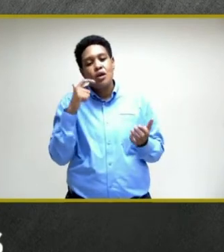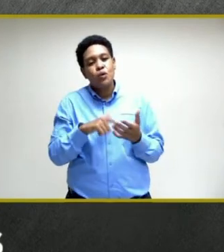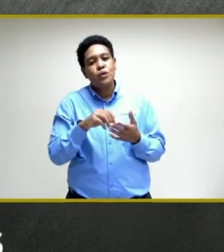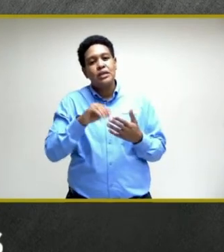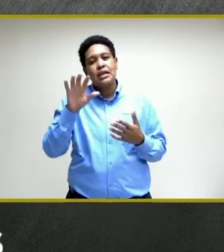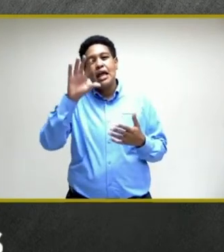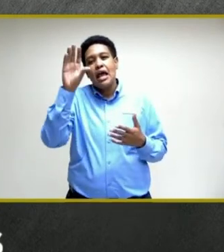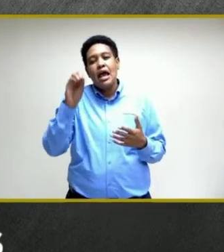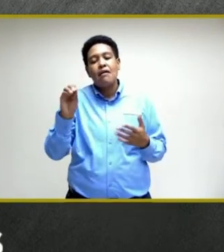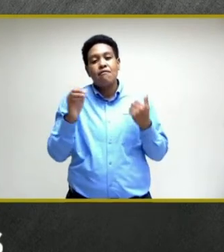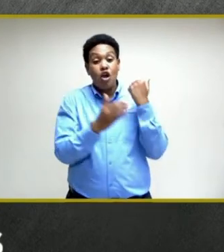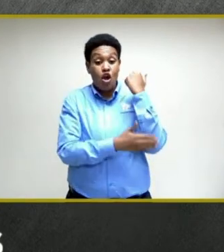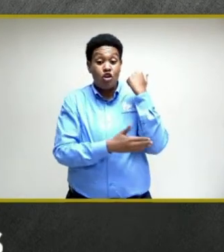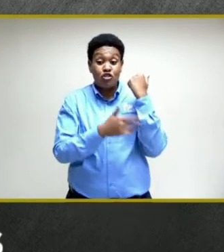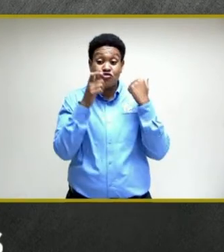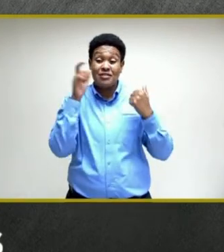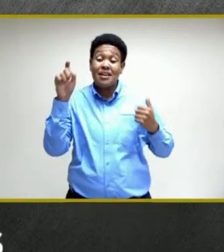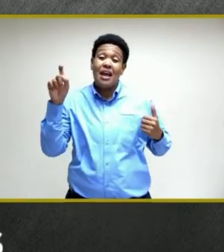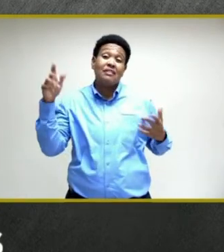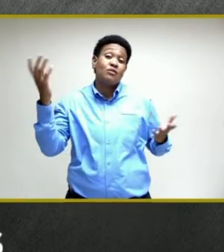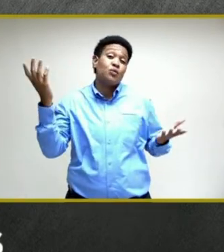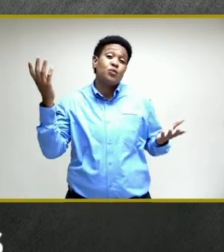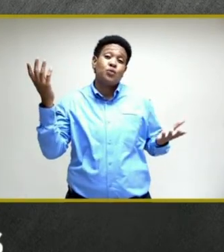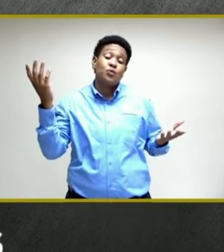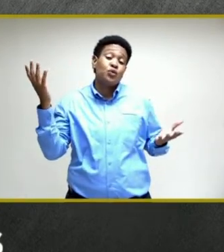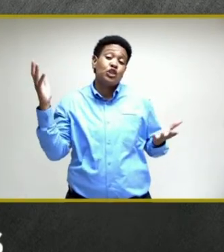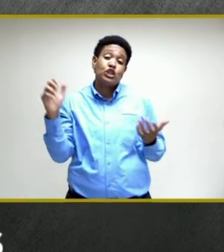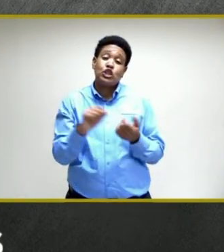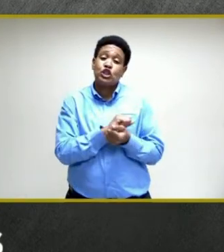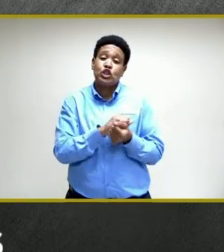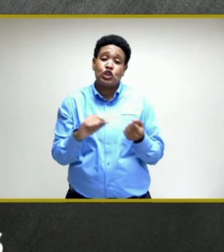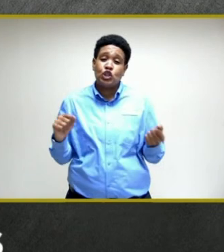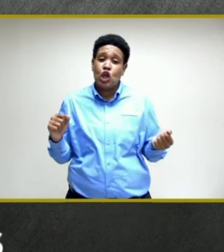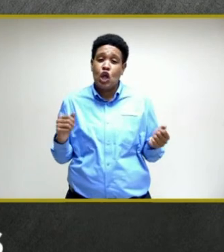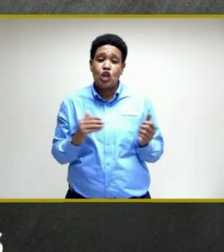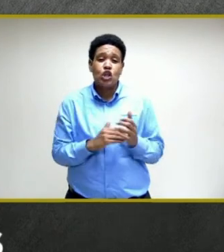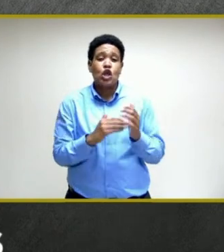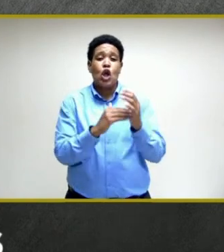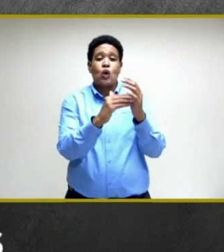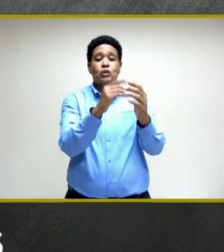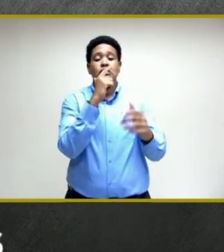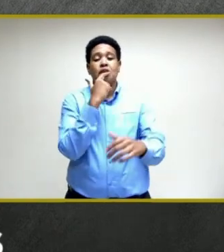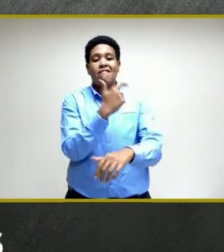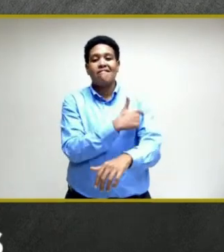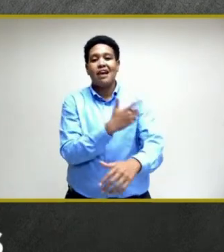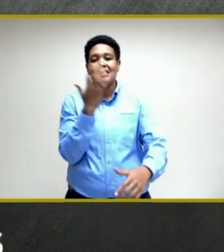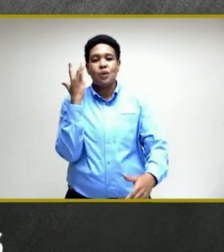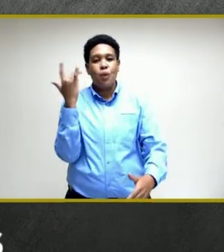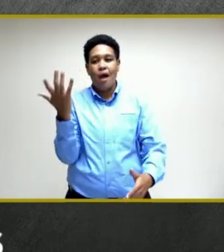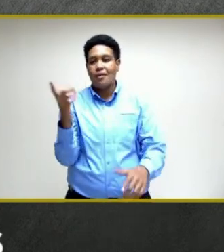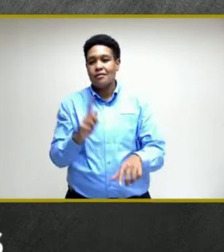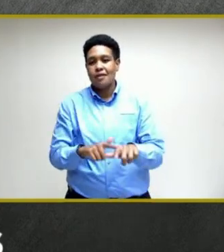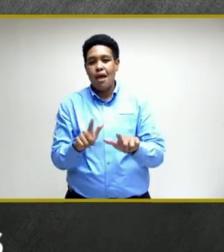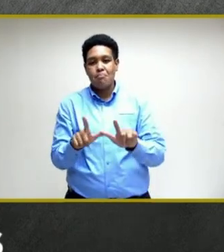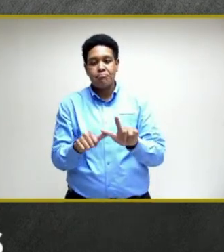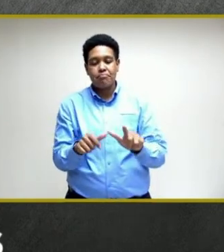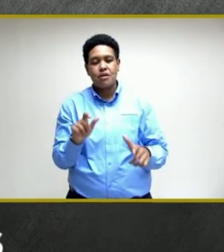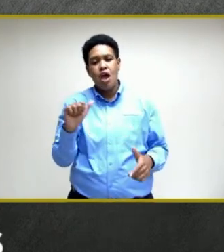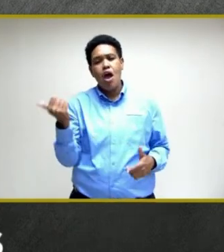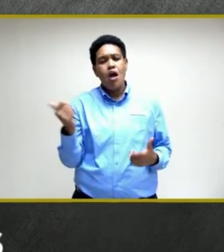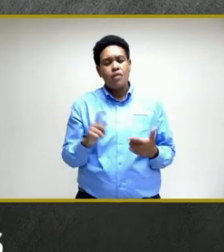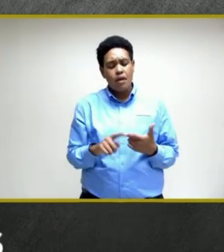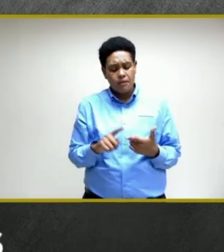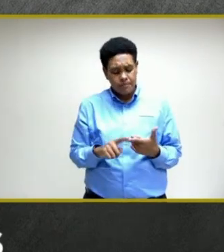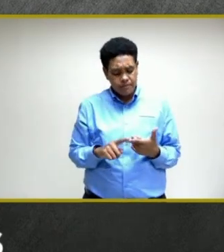a country recently had to destroy thousands of vaccines. That's one question. The other is